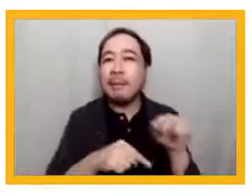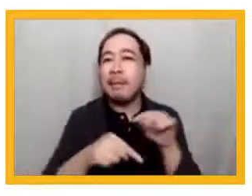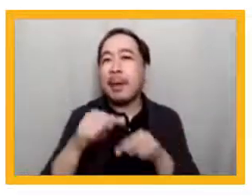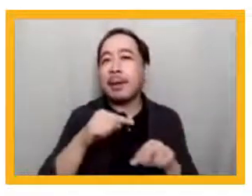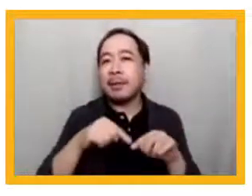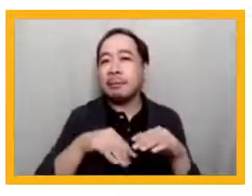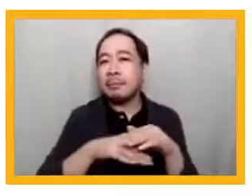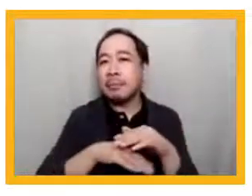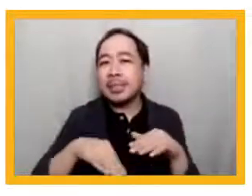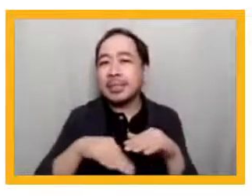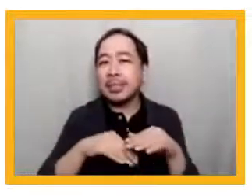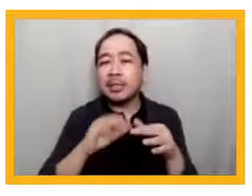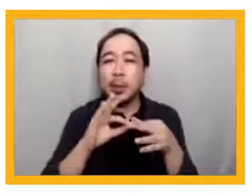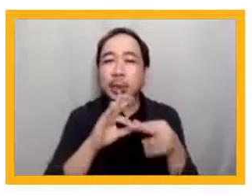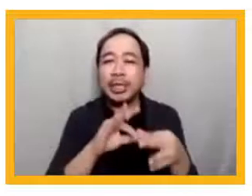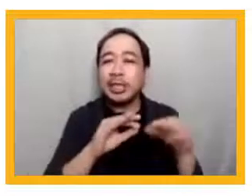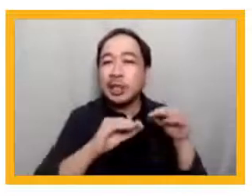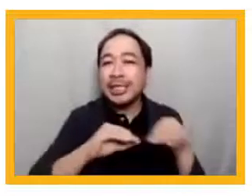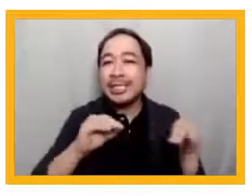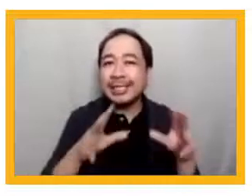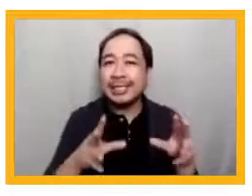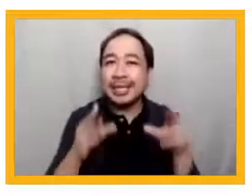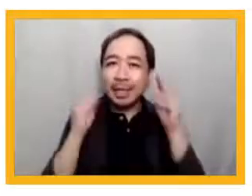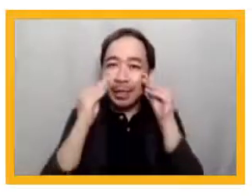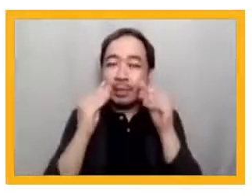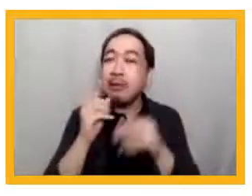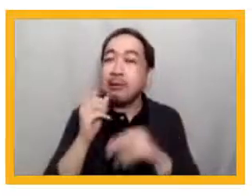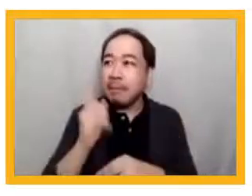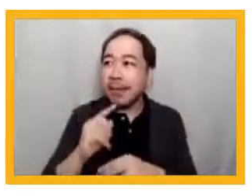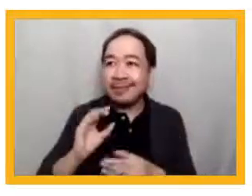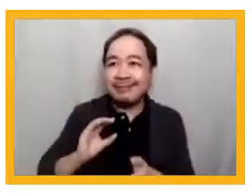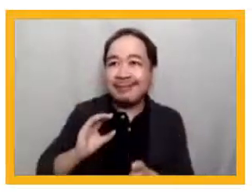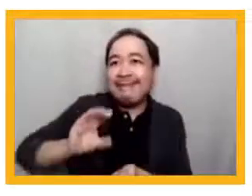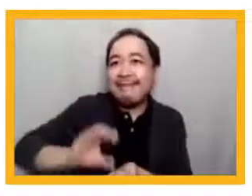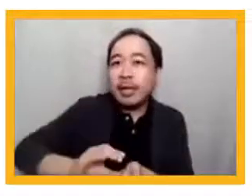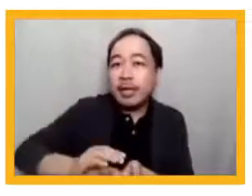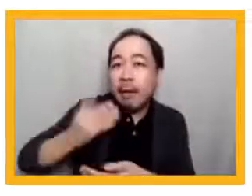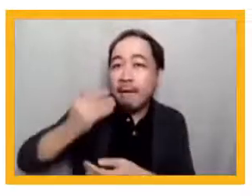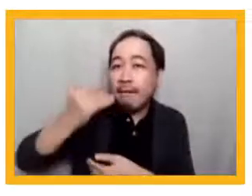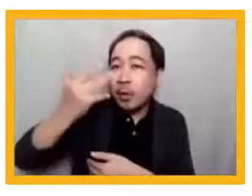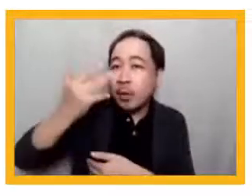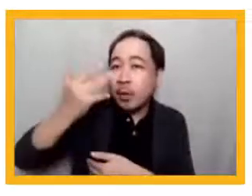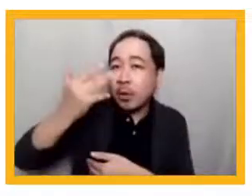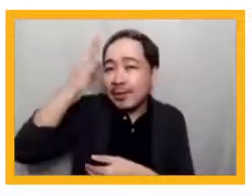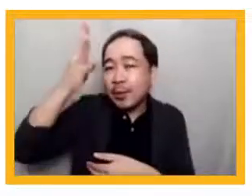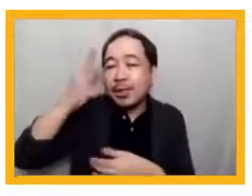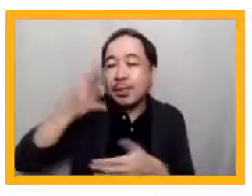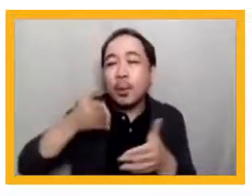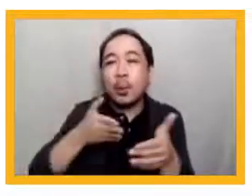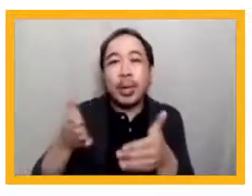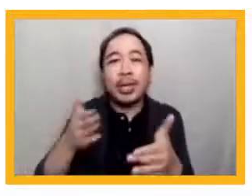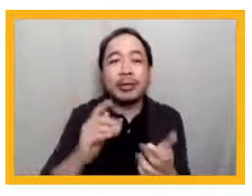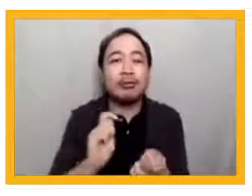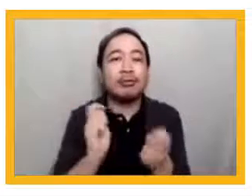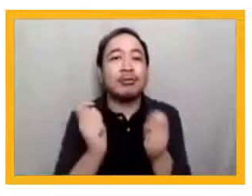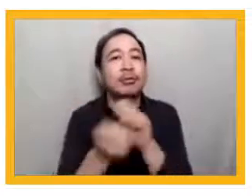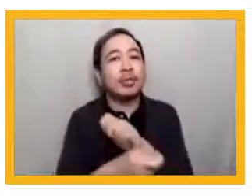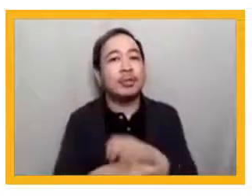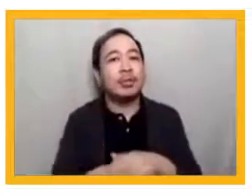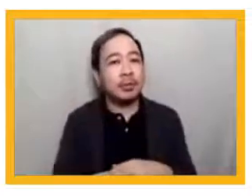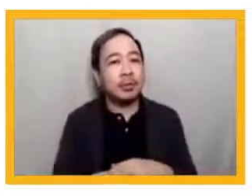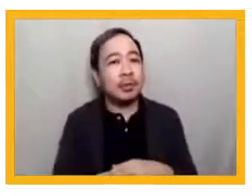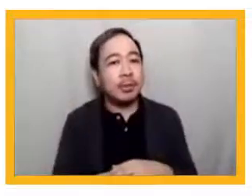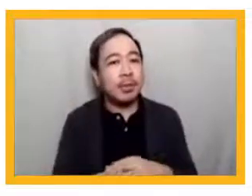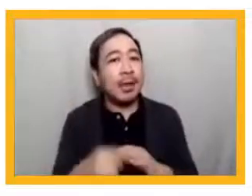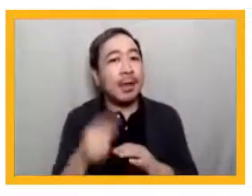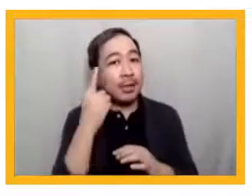and learning while also investing in the future in innovative and transformational solutions. I thought I'd next just review some